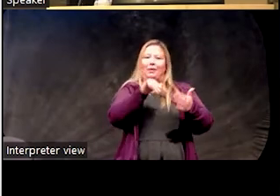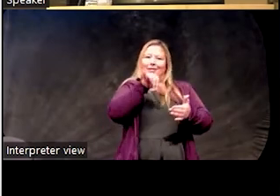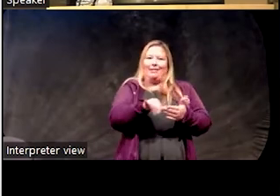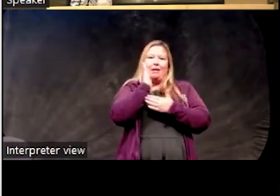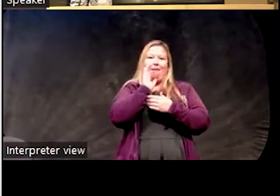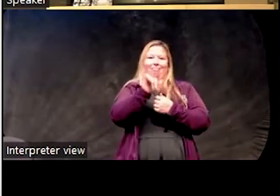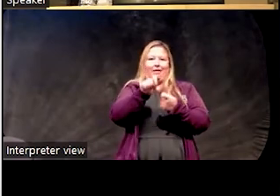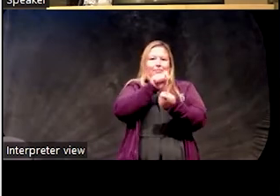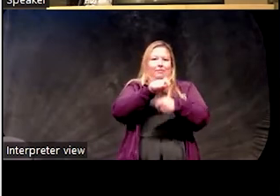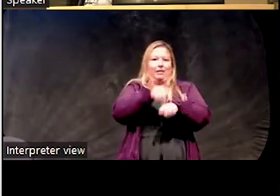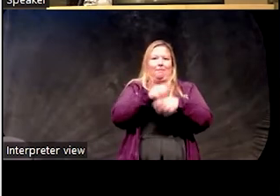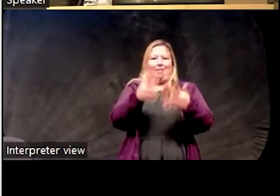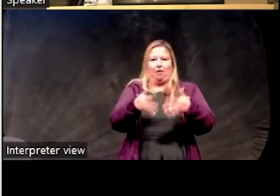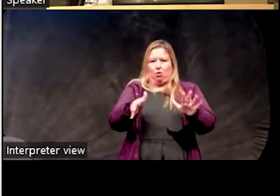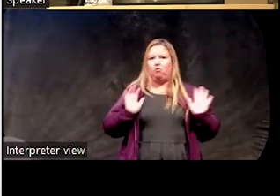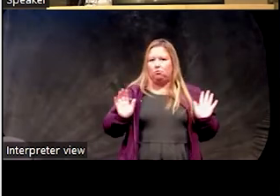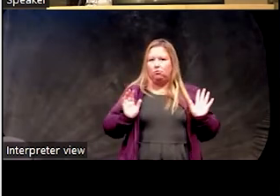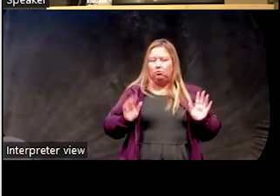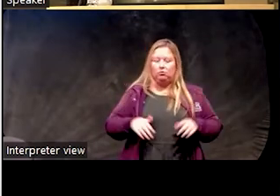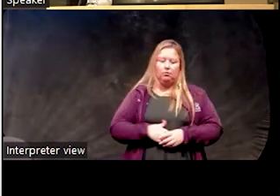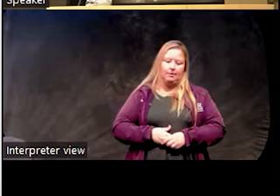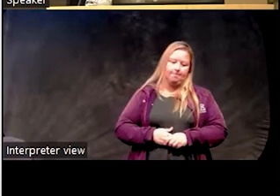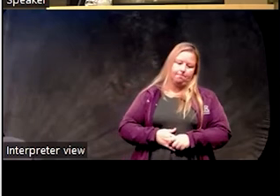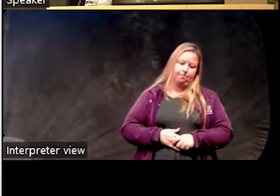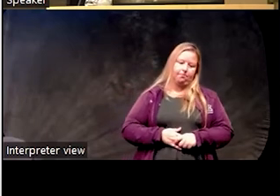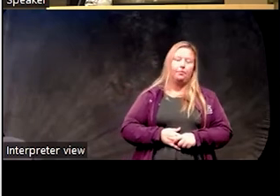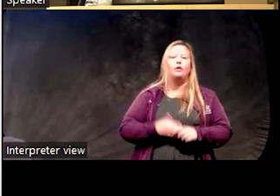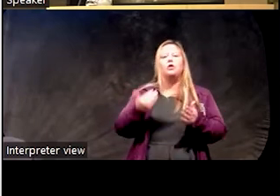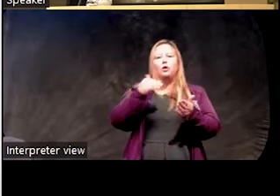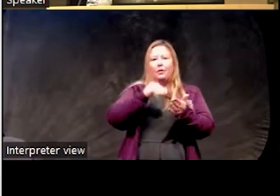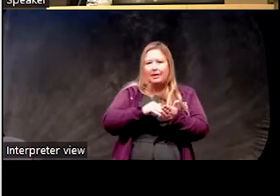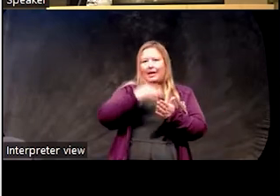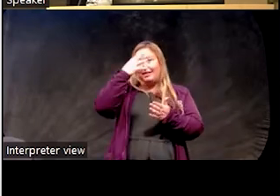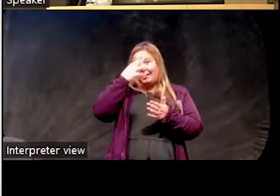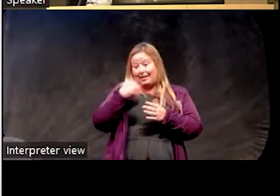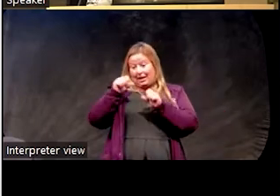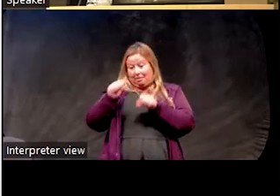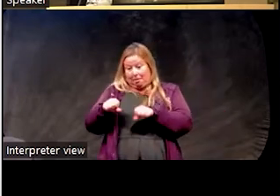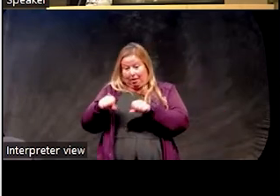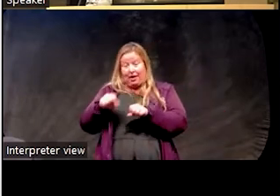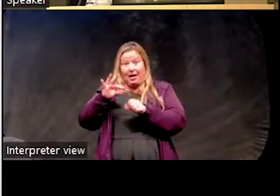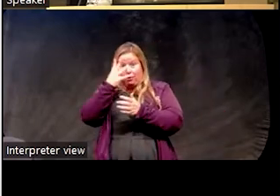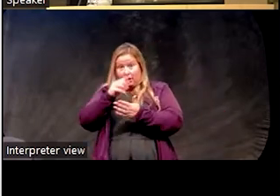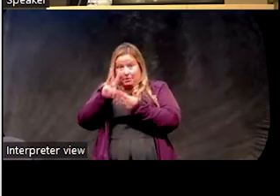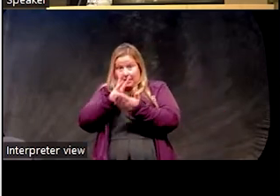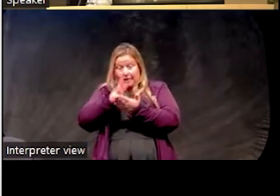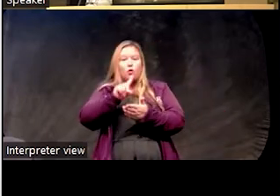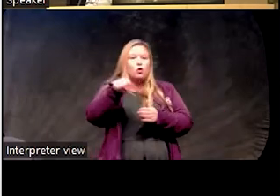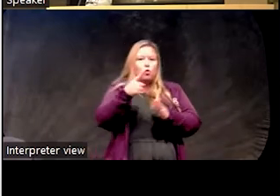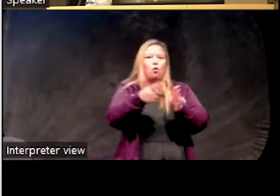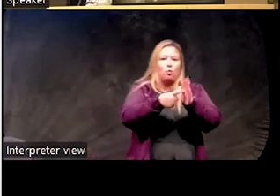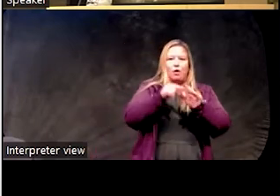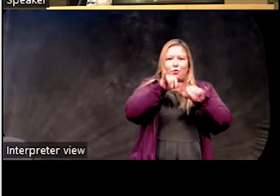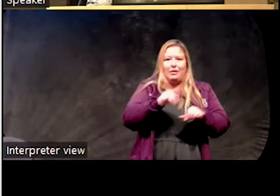So we limit the sleep opportunity to be equal to the sleep ability, the total sleep time based on their sleep diaries.